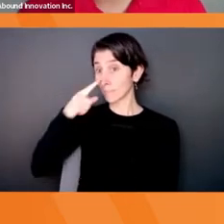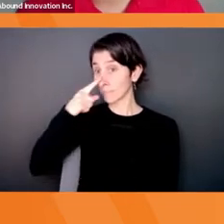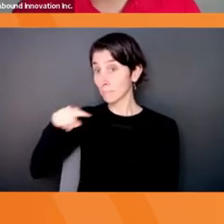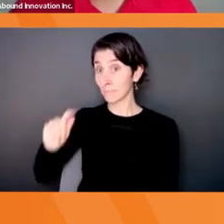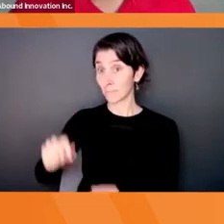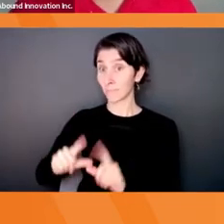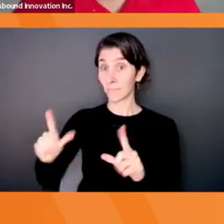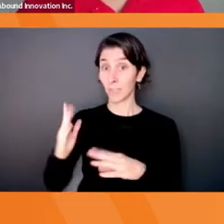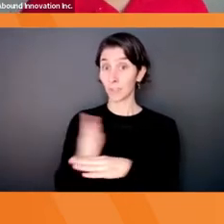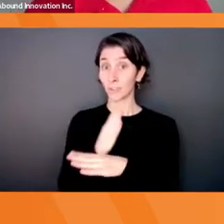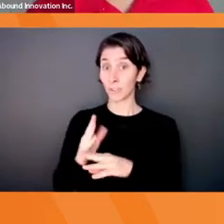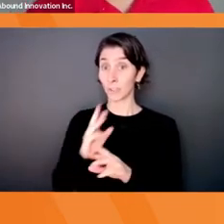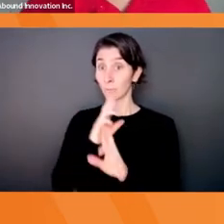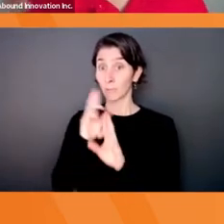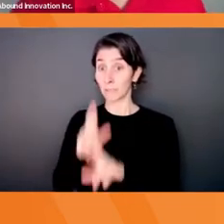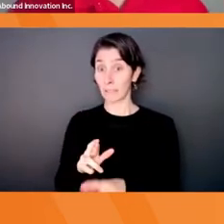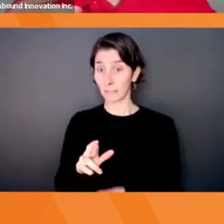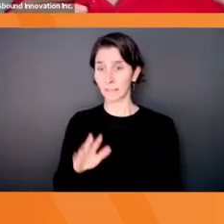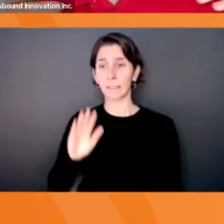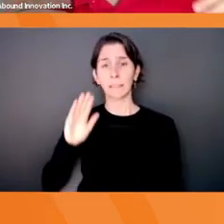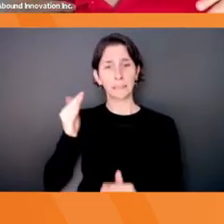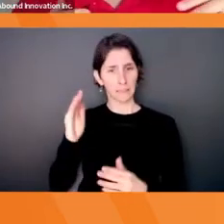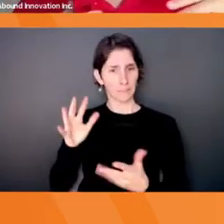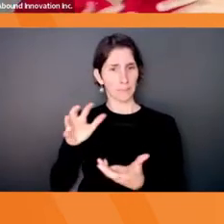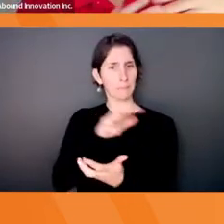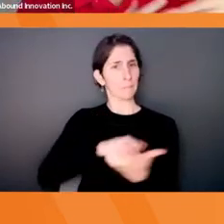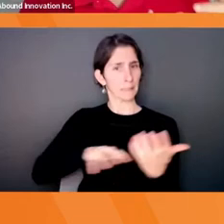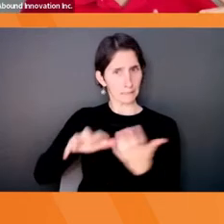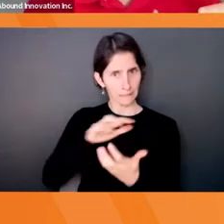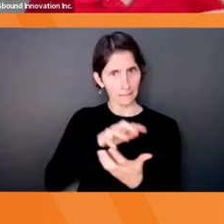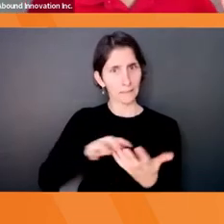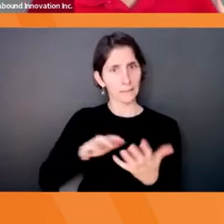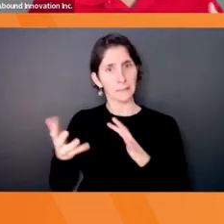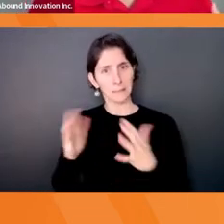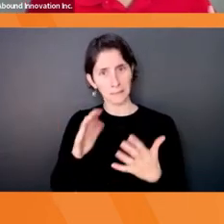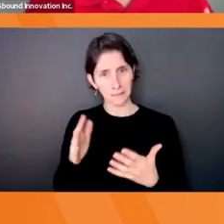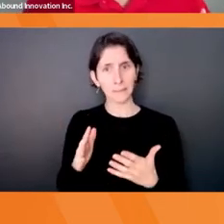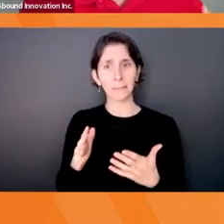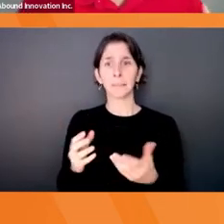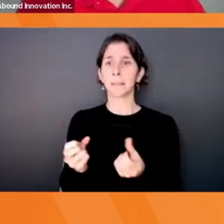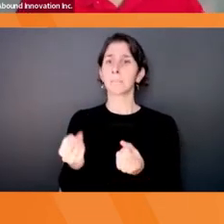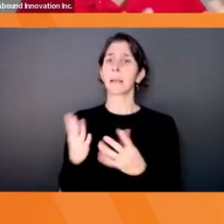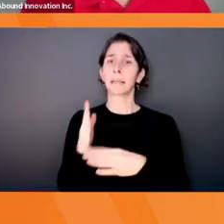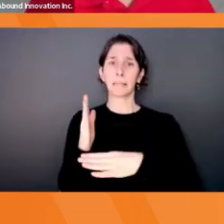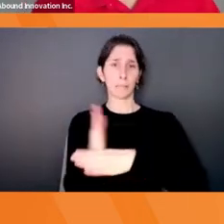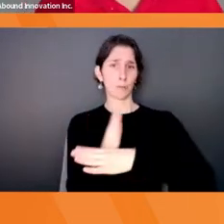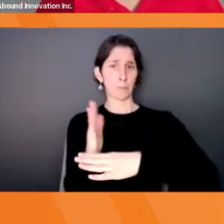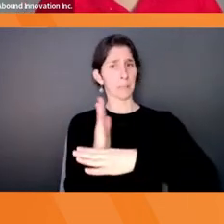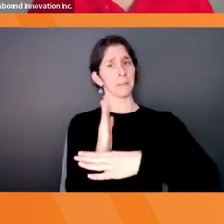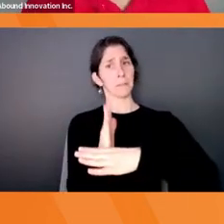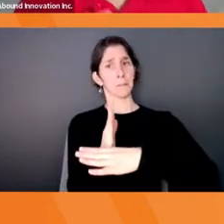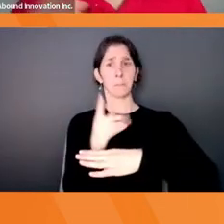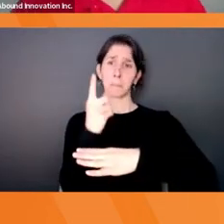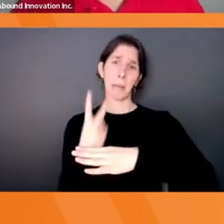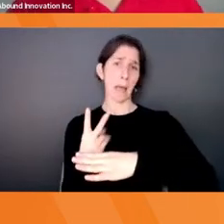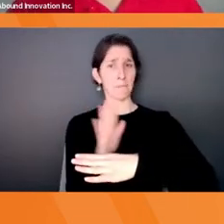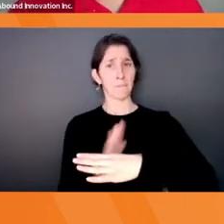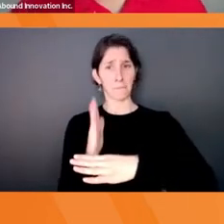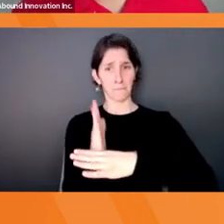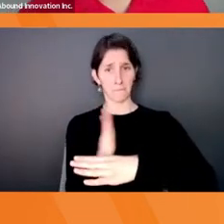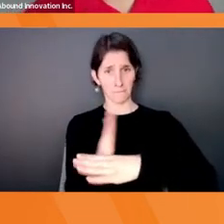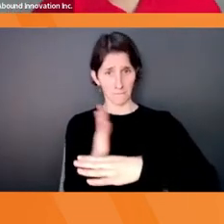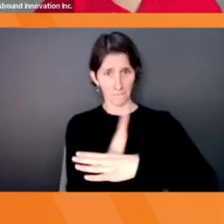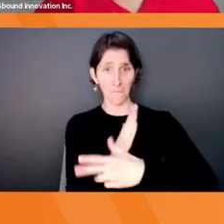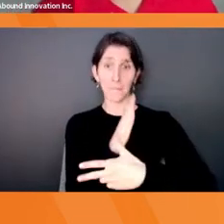All right. So looks like we have a good mix. A lot of people will say intermediate, about 50, half of you, some beginners